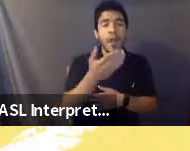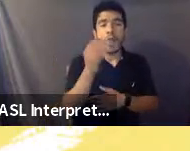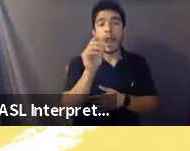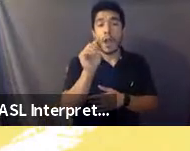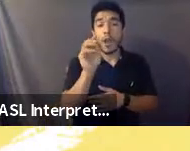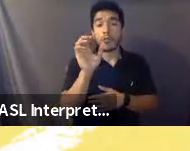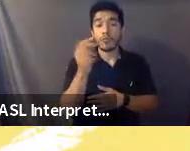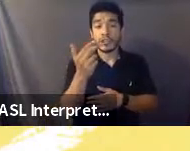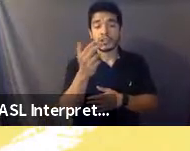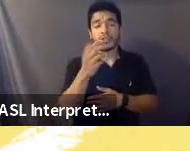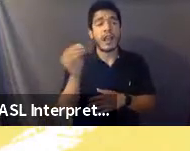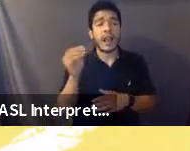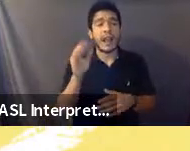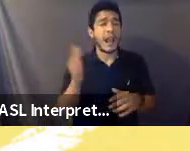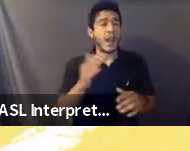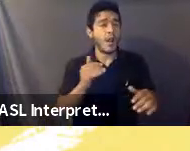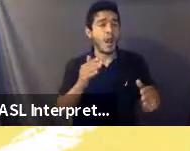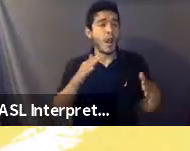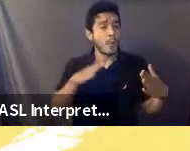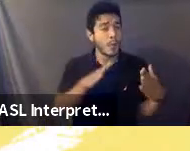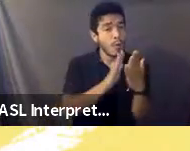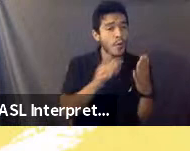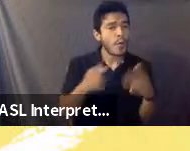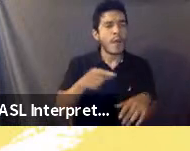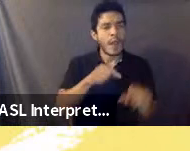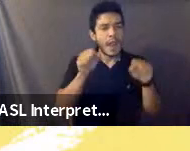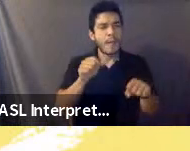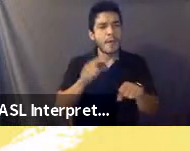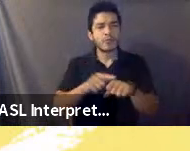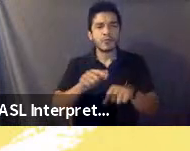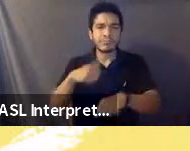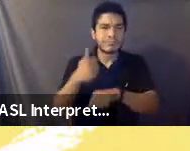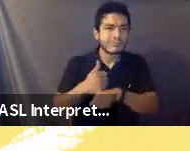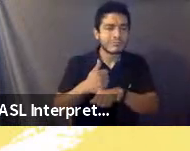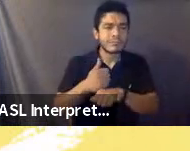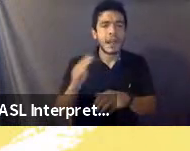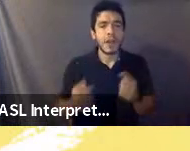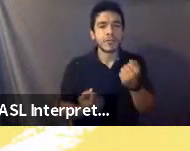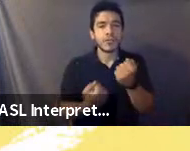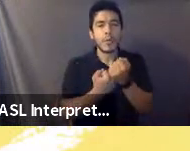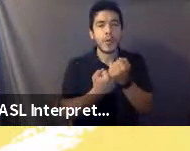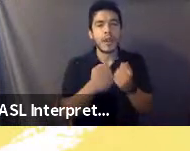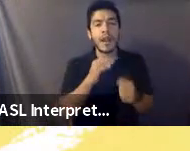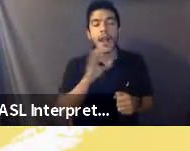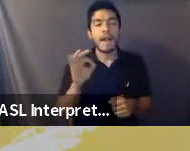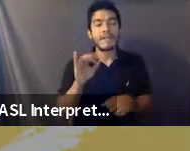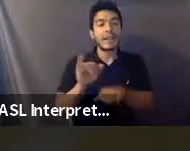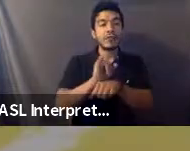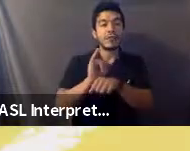approach, we were able to establish the support of our industry partners and allies.